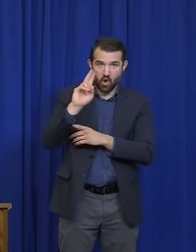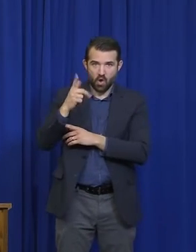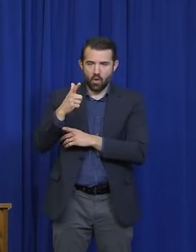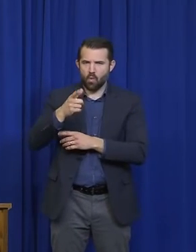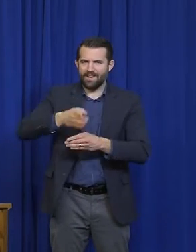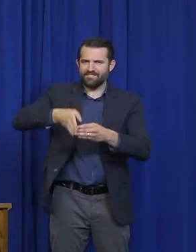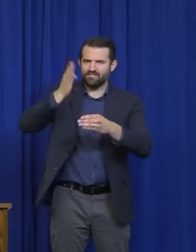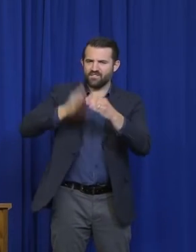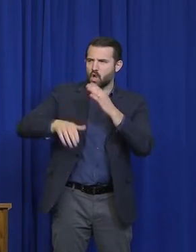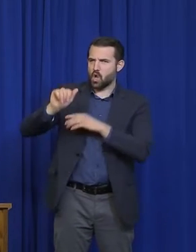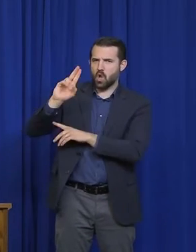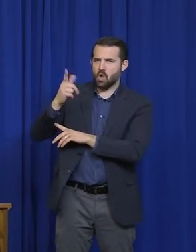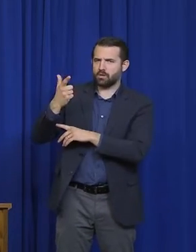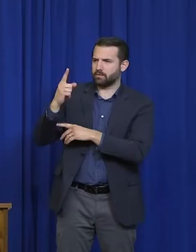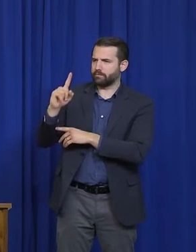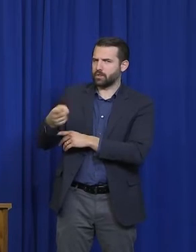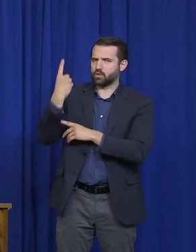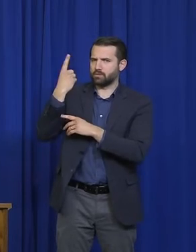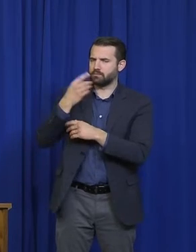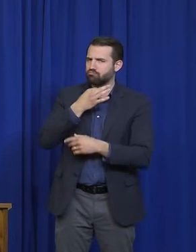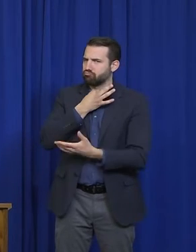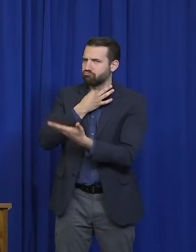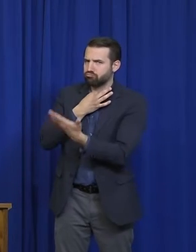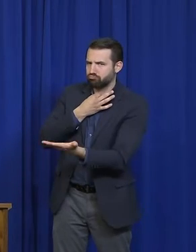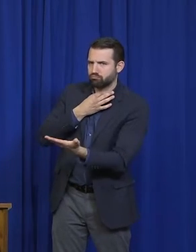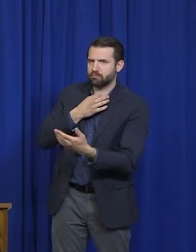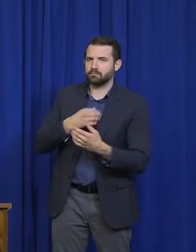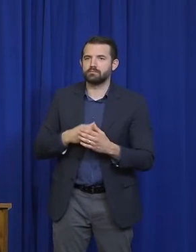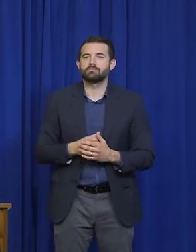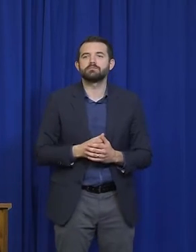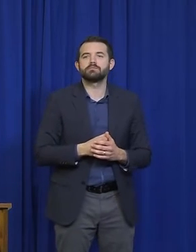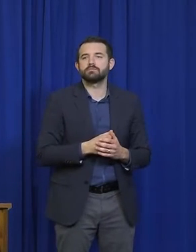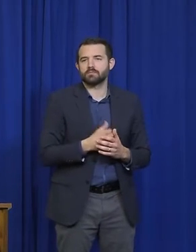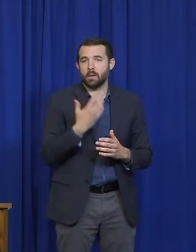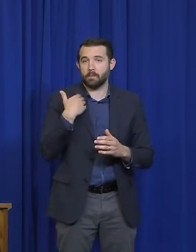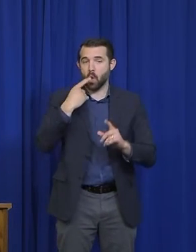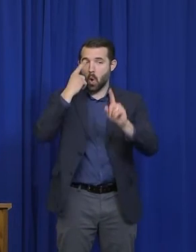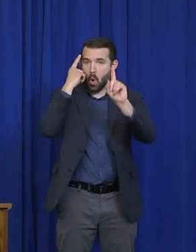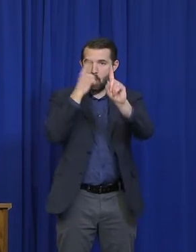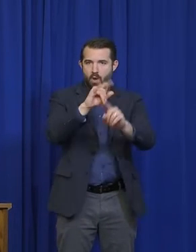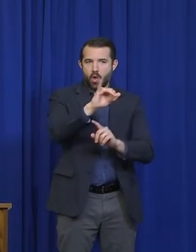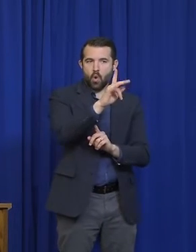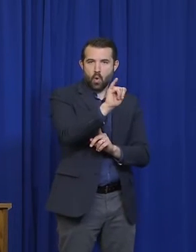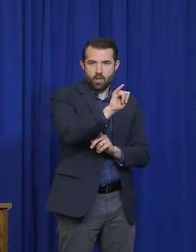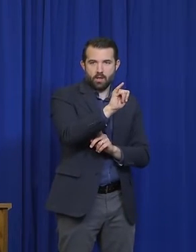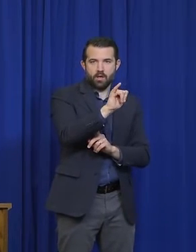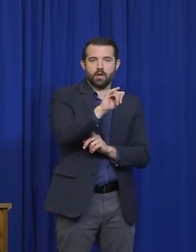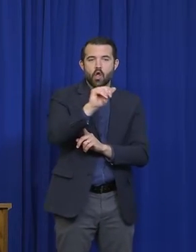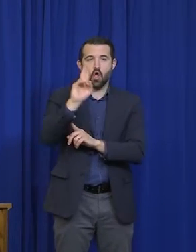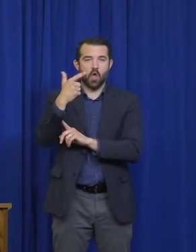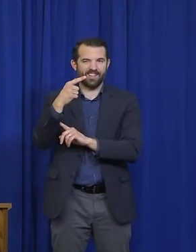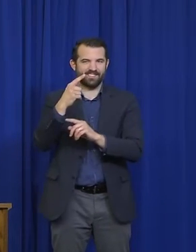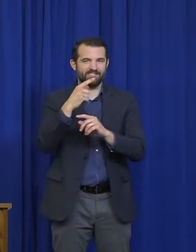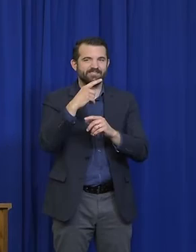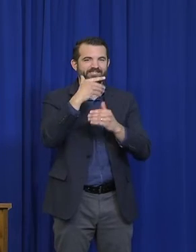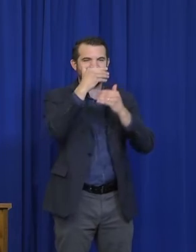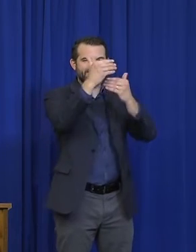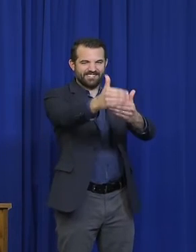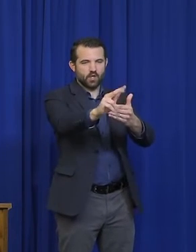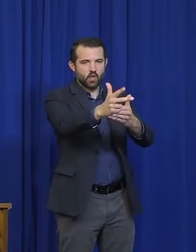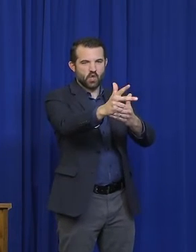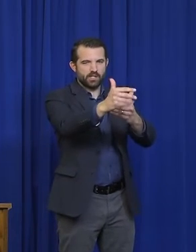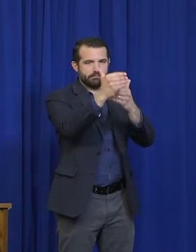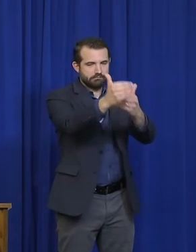It proposes to cover July and August. Got it. Okay. So, as you know, we love our festivals here in Washington